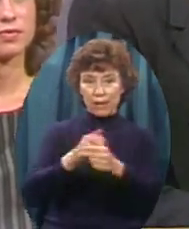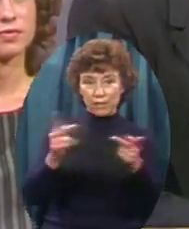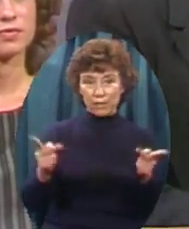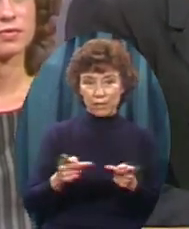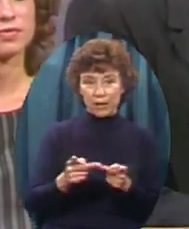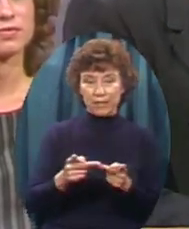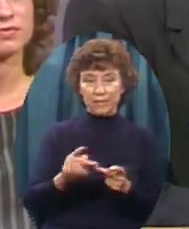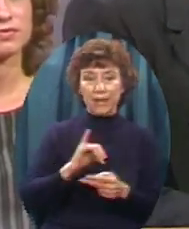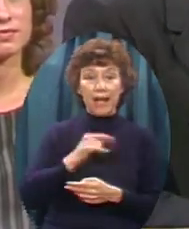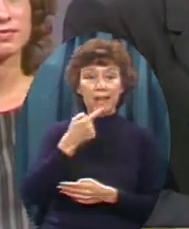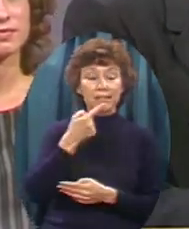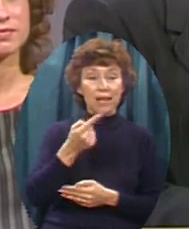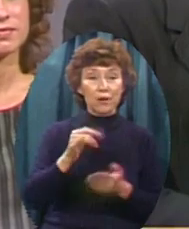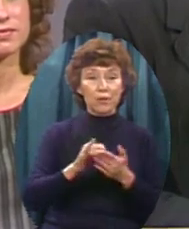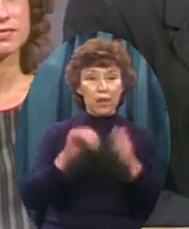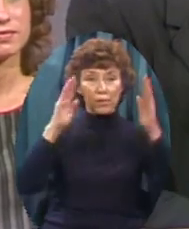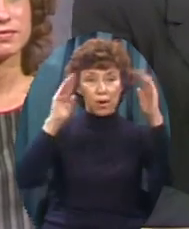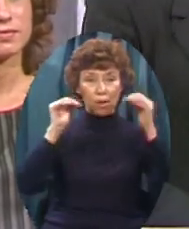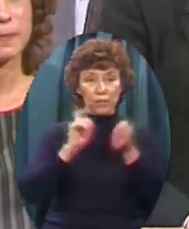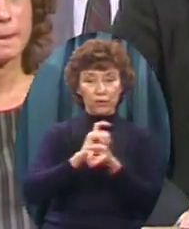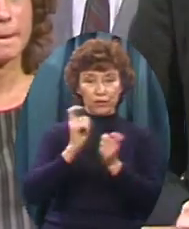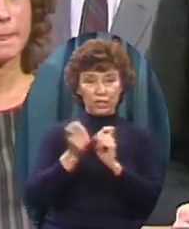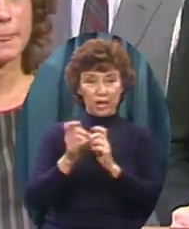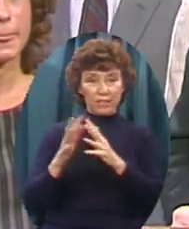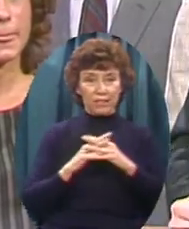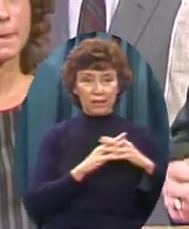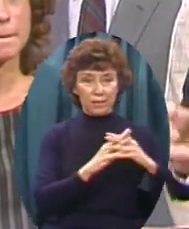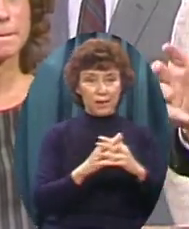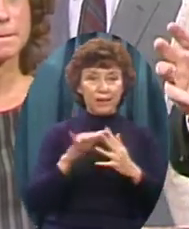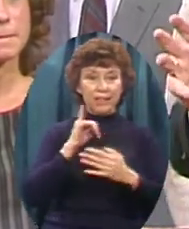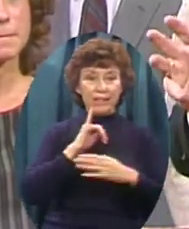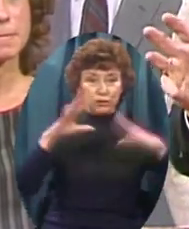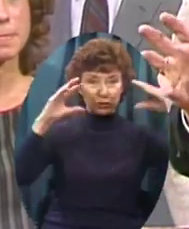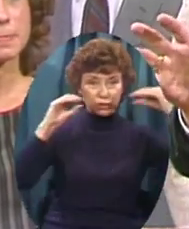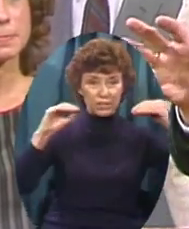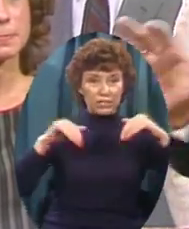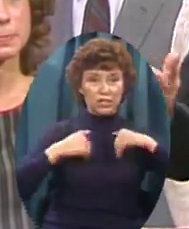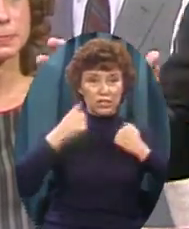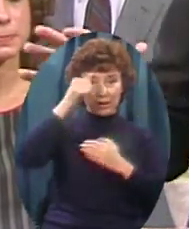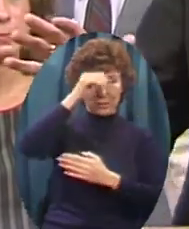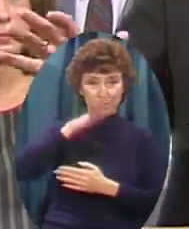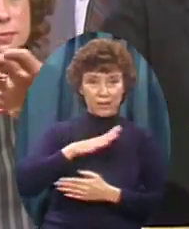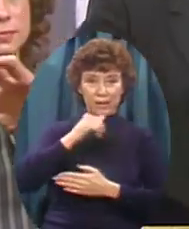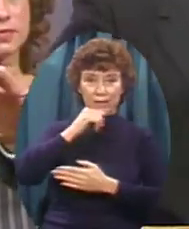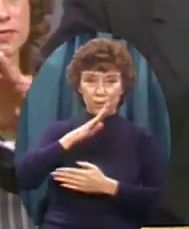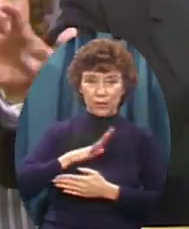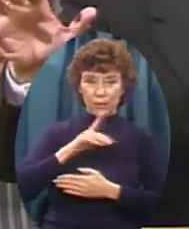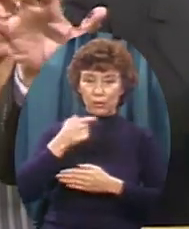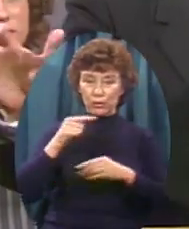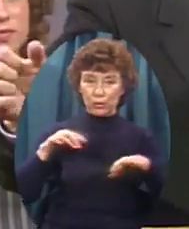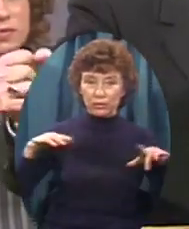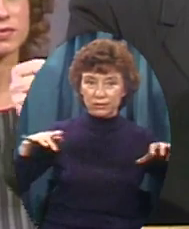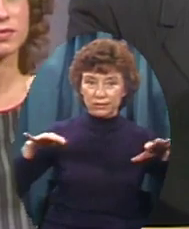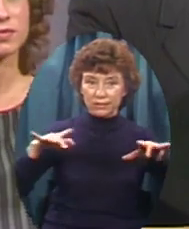Is the miracle of training young men And young women Who will go out Literally infiltrate society With the gospel of the Lord